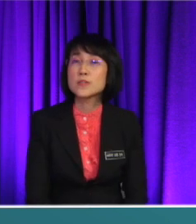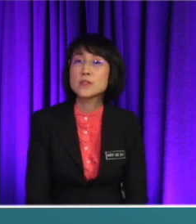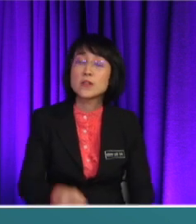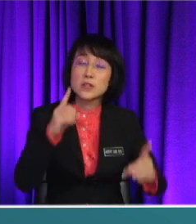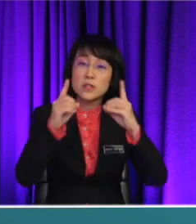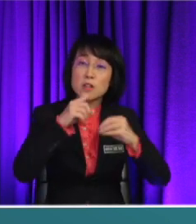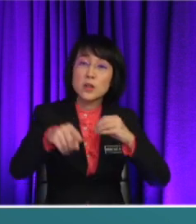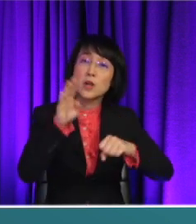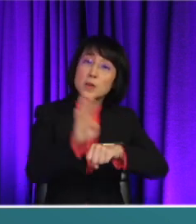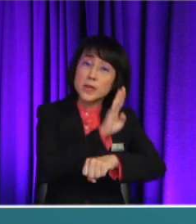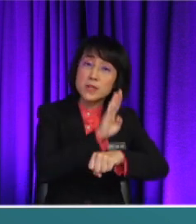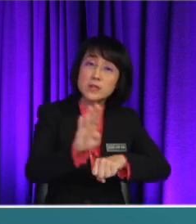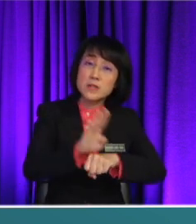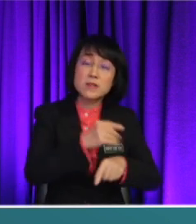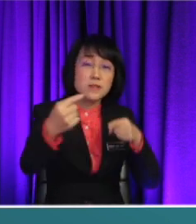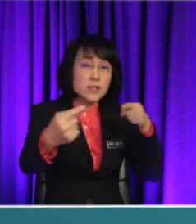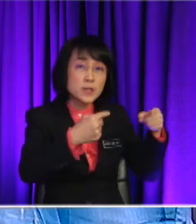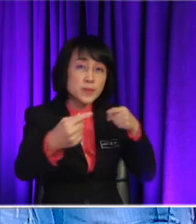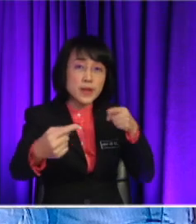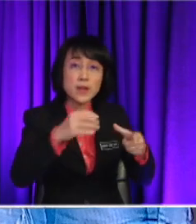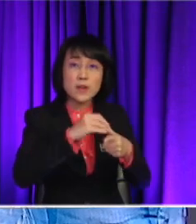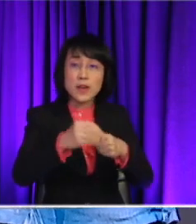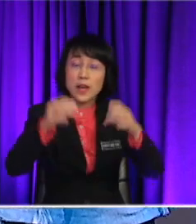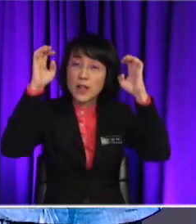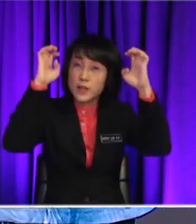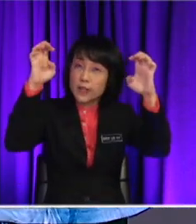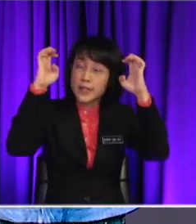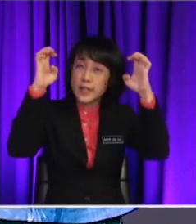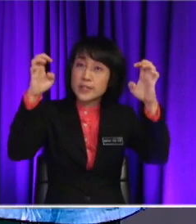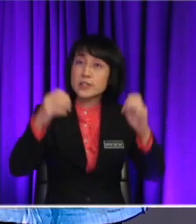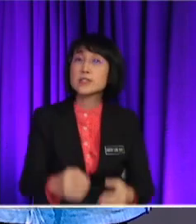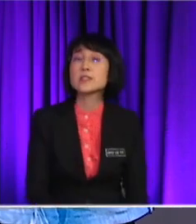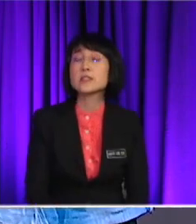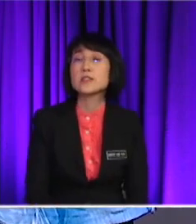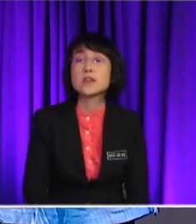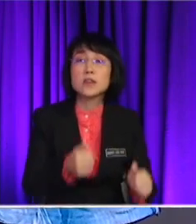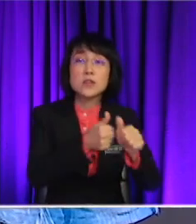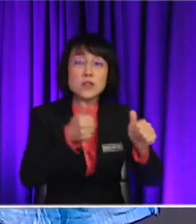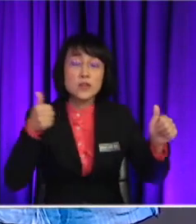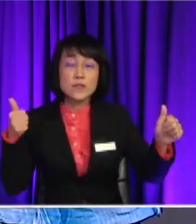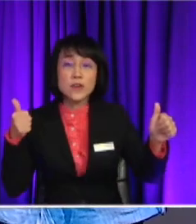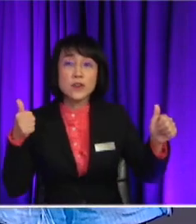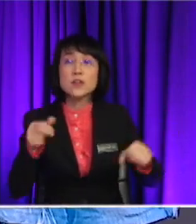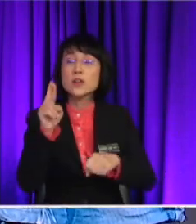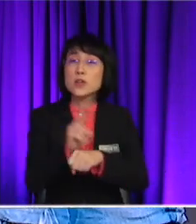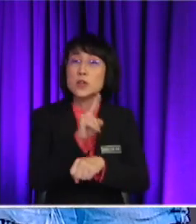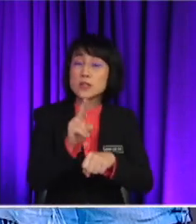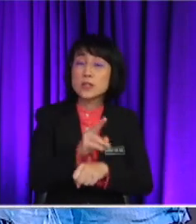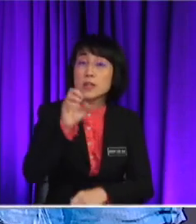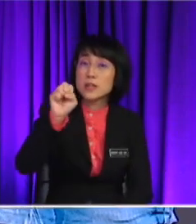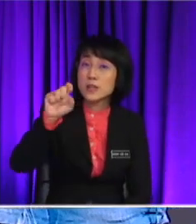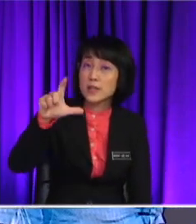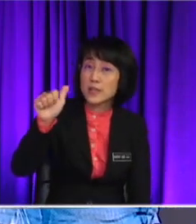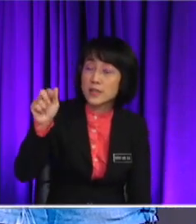business, debate or in educations, right? Okay. Okay. And then to avoid, we have to avoid using slang,